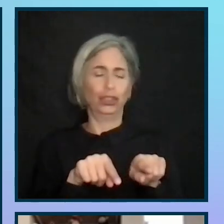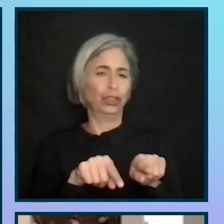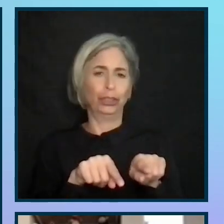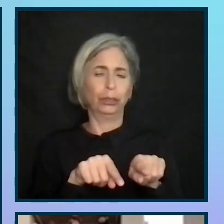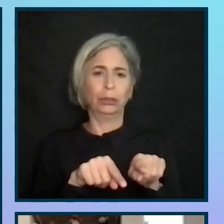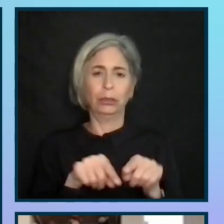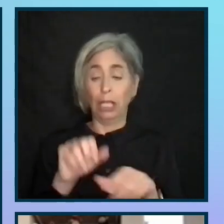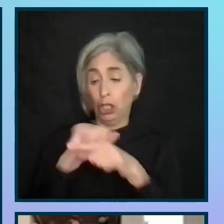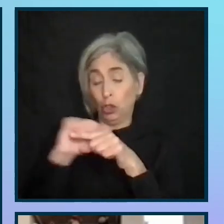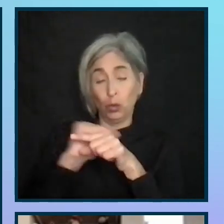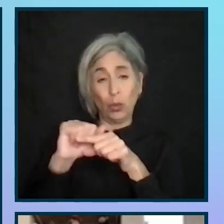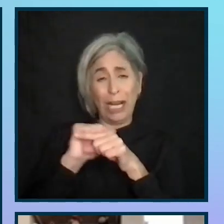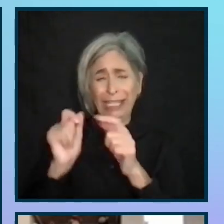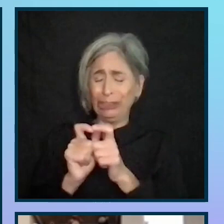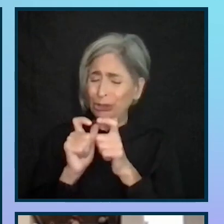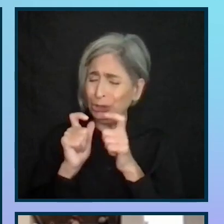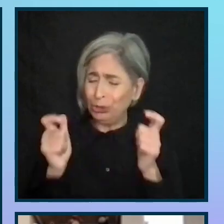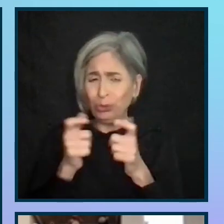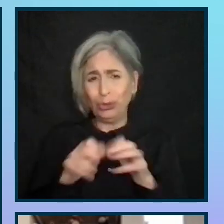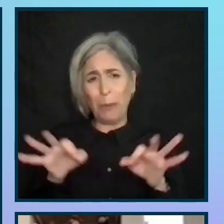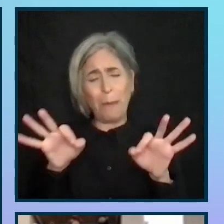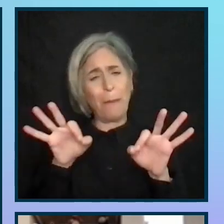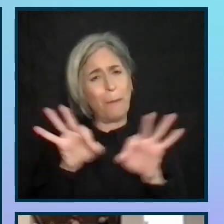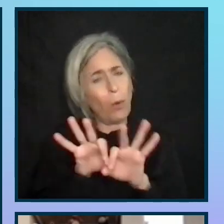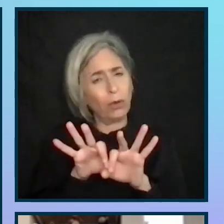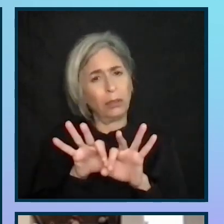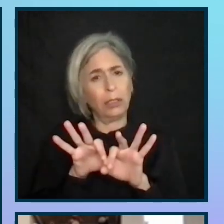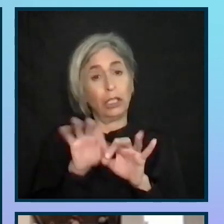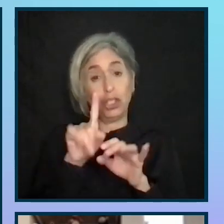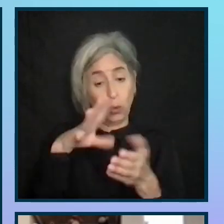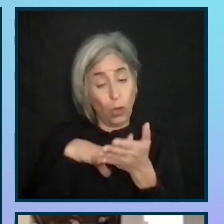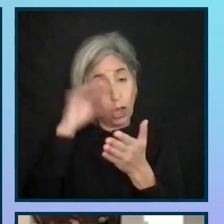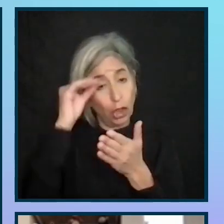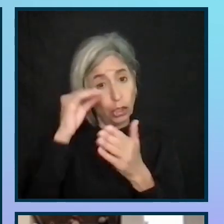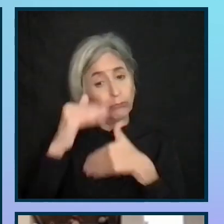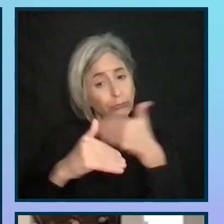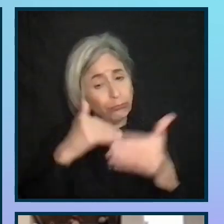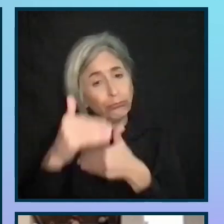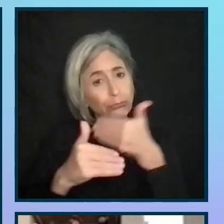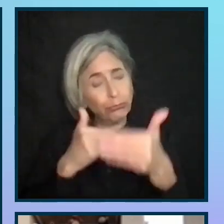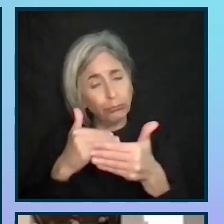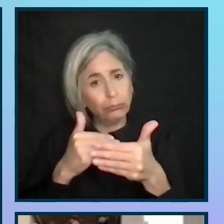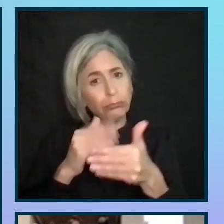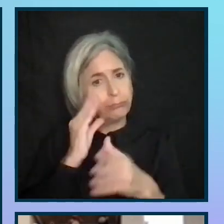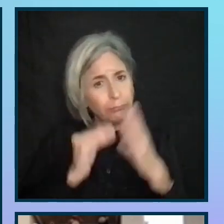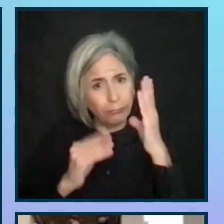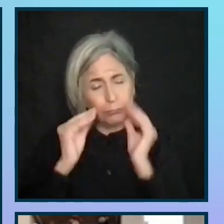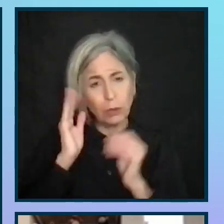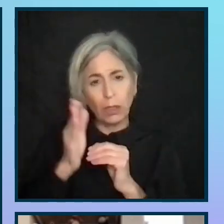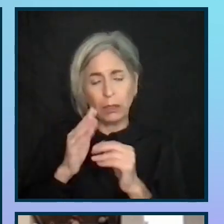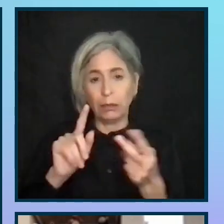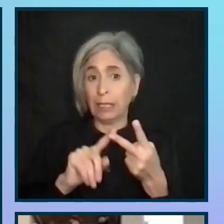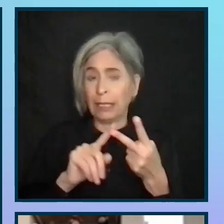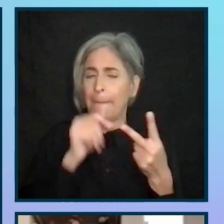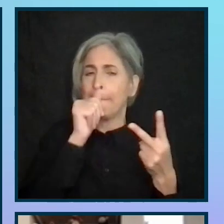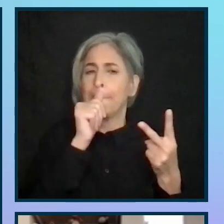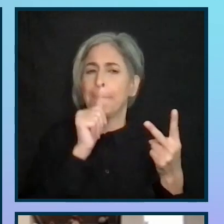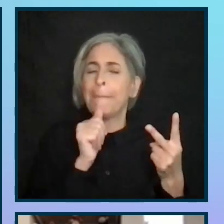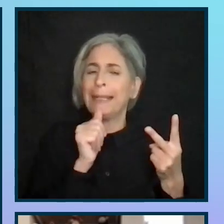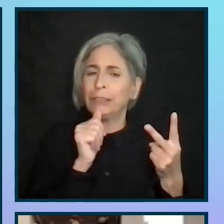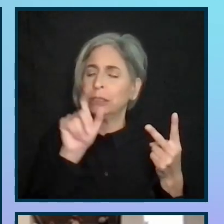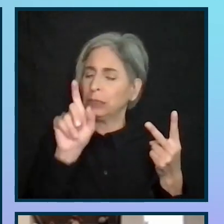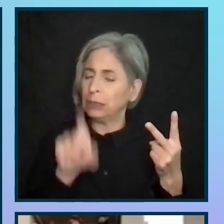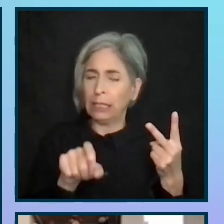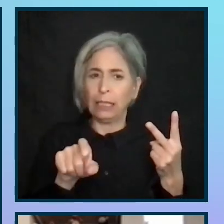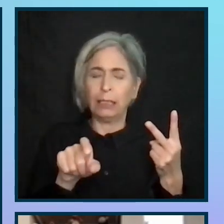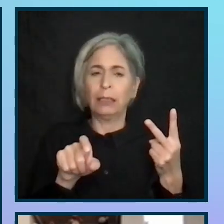Training is a big part of this process. You will learn as you go. Second, have patience and fortitude. There